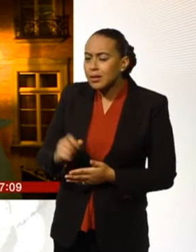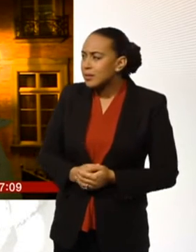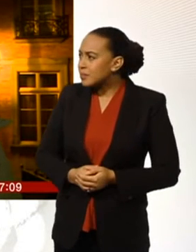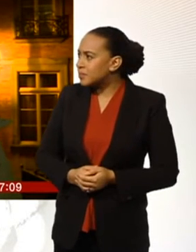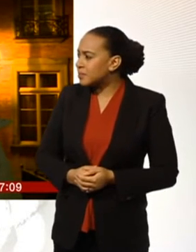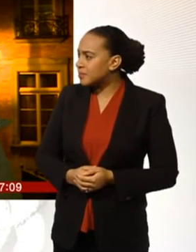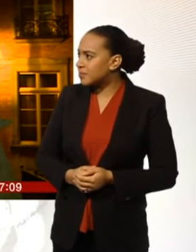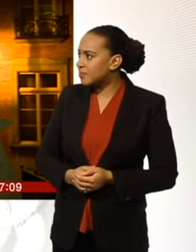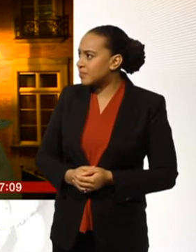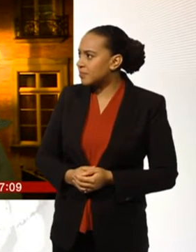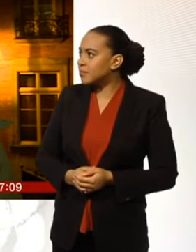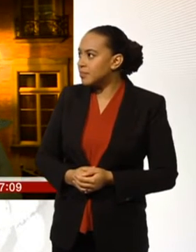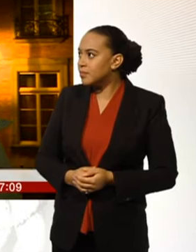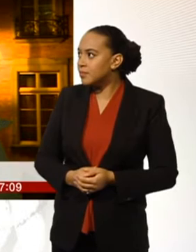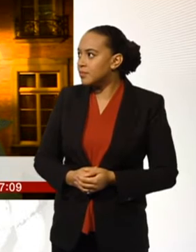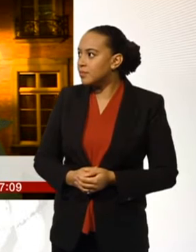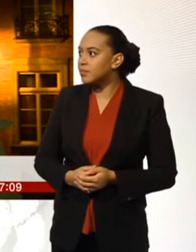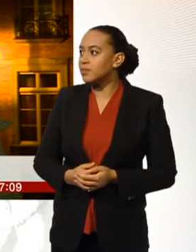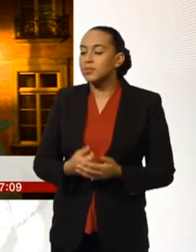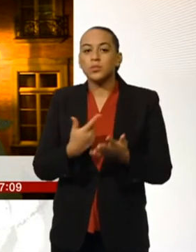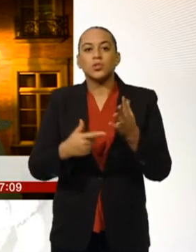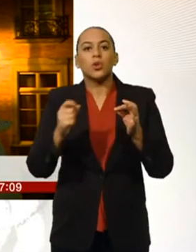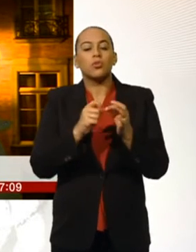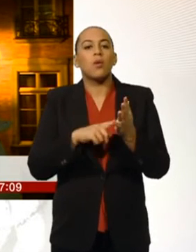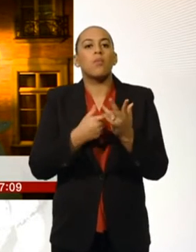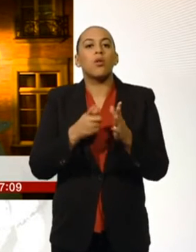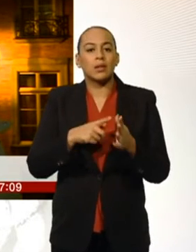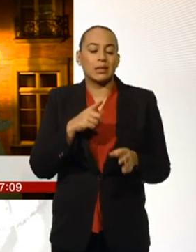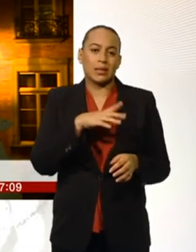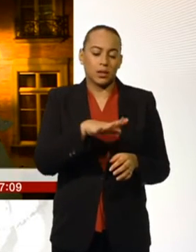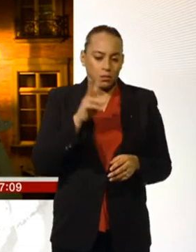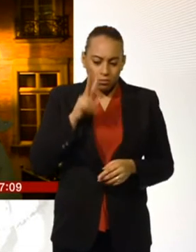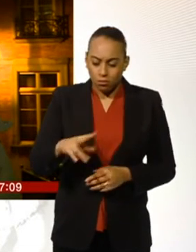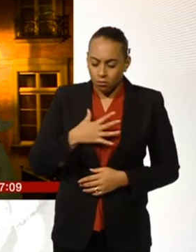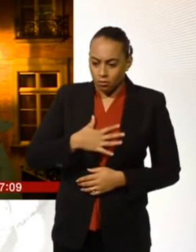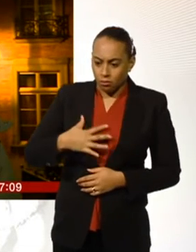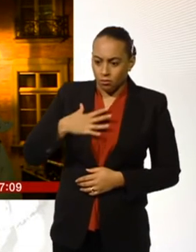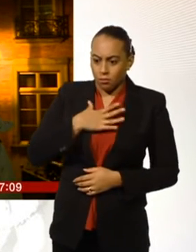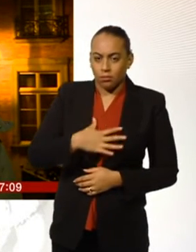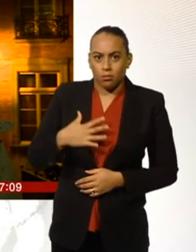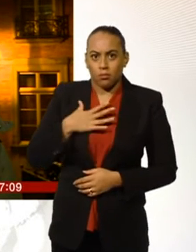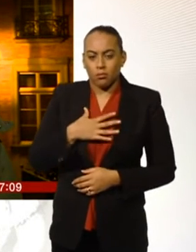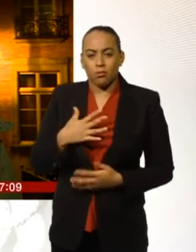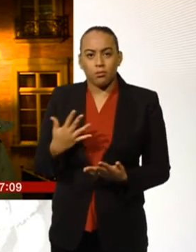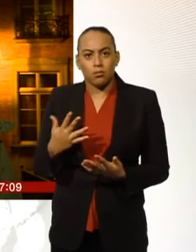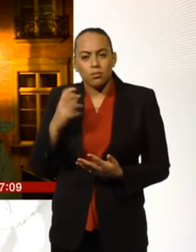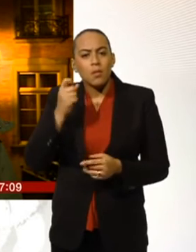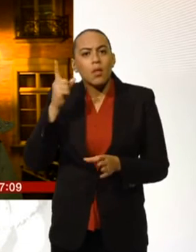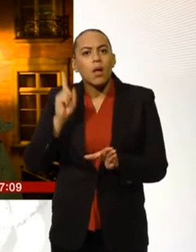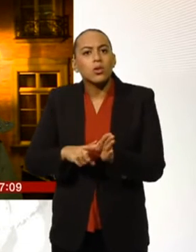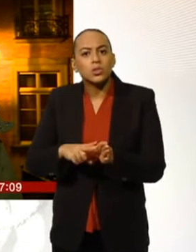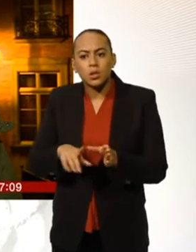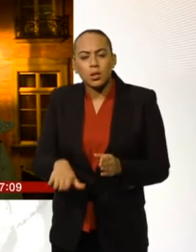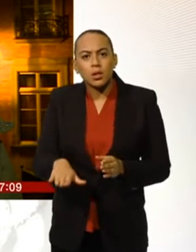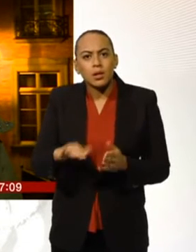Yeah, Rob Lorry is the former soldier from Leeds who was so moved by the picture of Elan Kurdi, if you remember last year, the